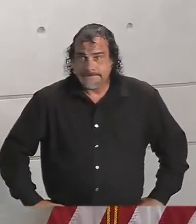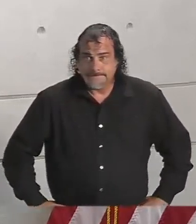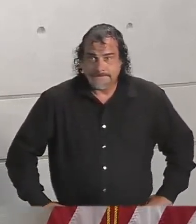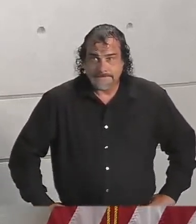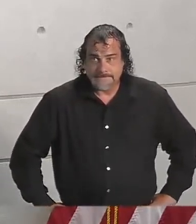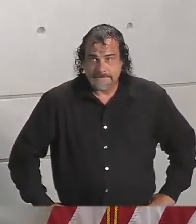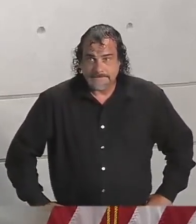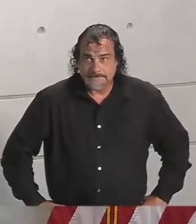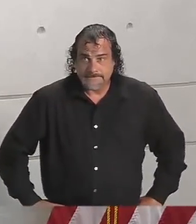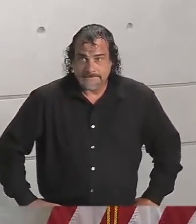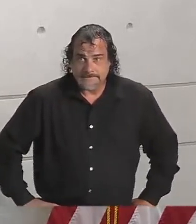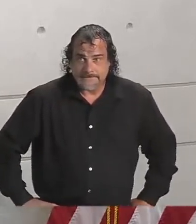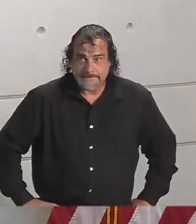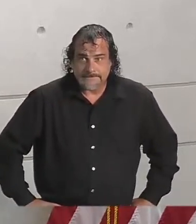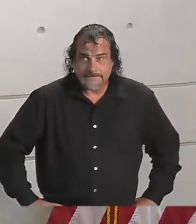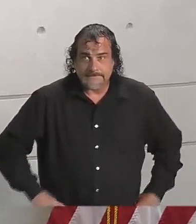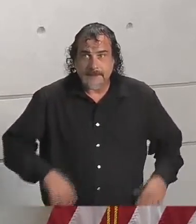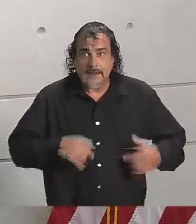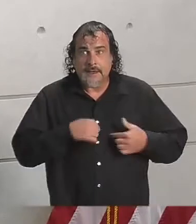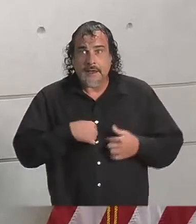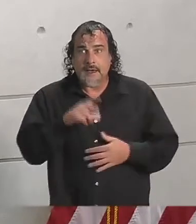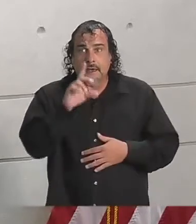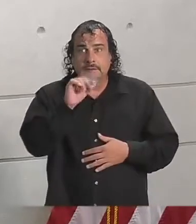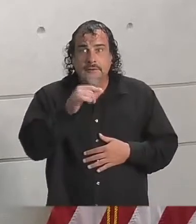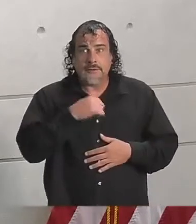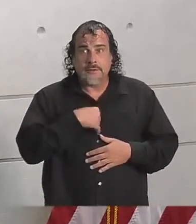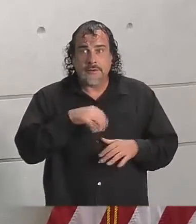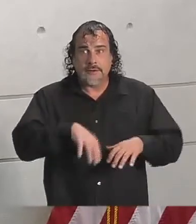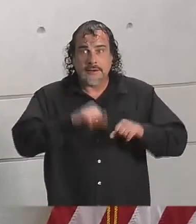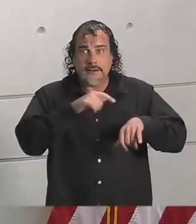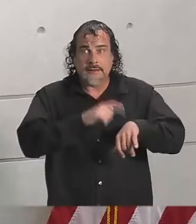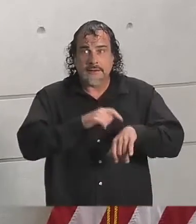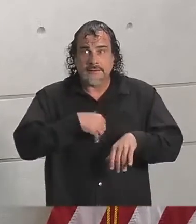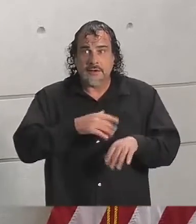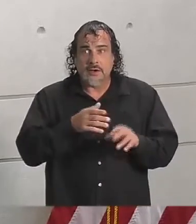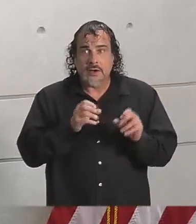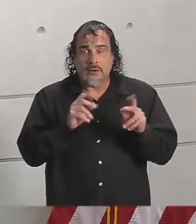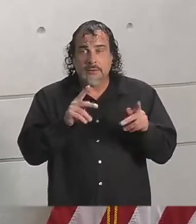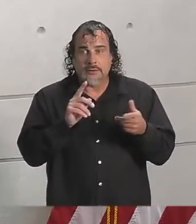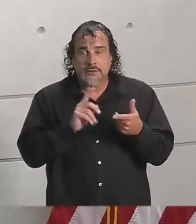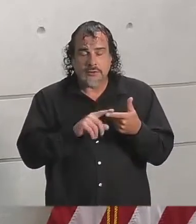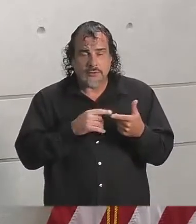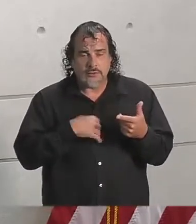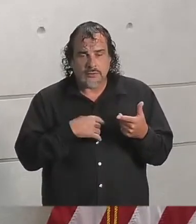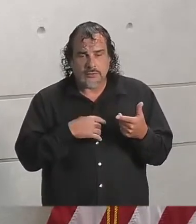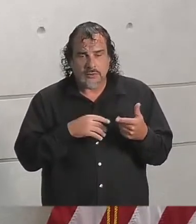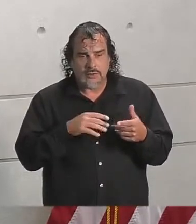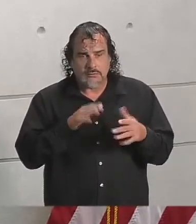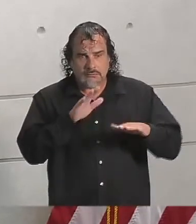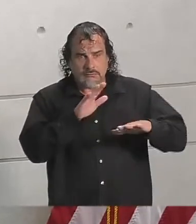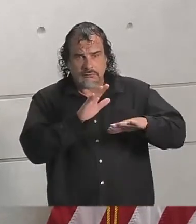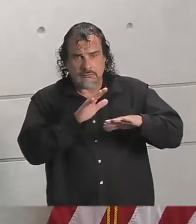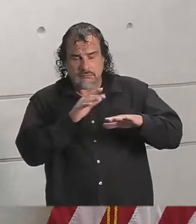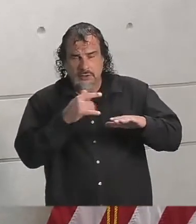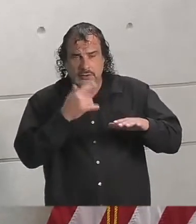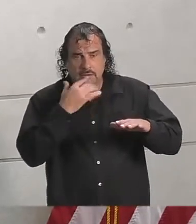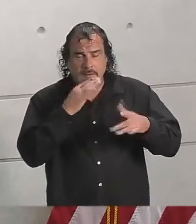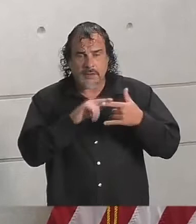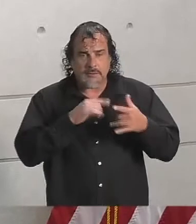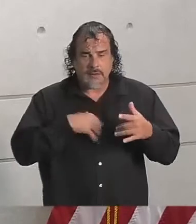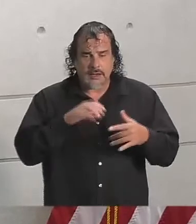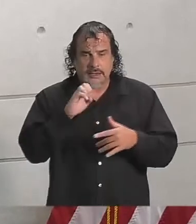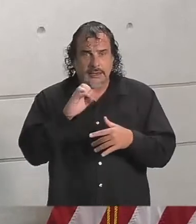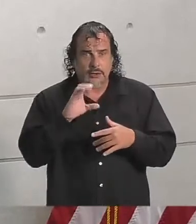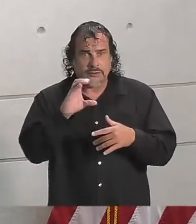I do want to take this opportunity to mention our local emergency management officials, particularly